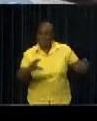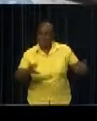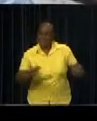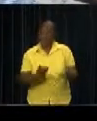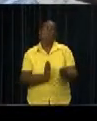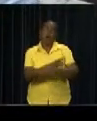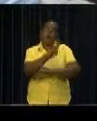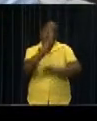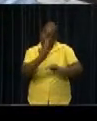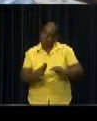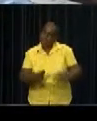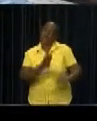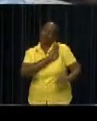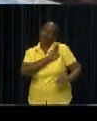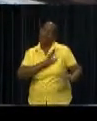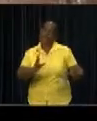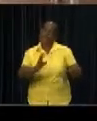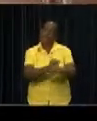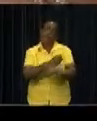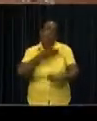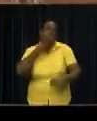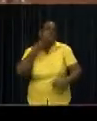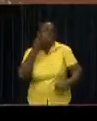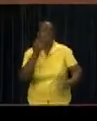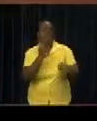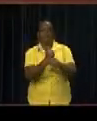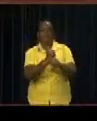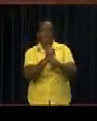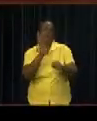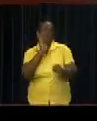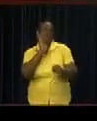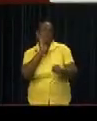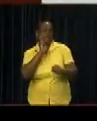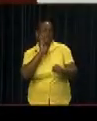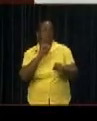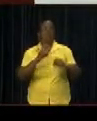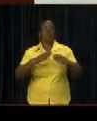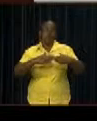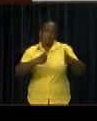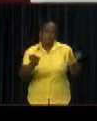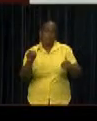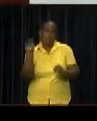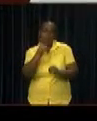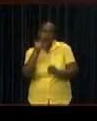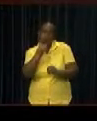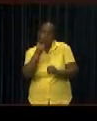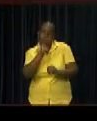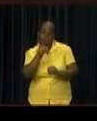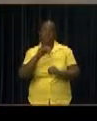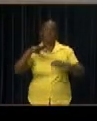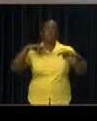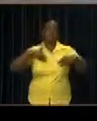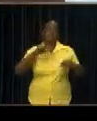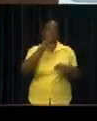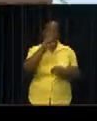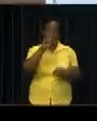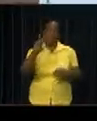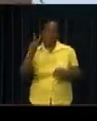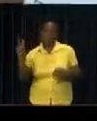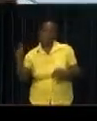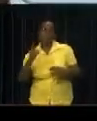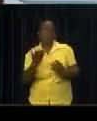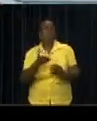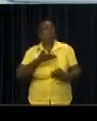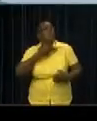She indicates that the job has its advantages. Not only private businesses are providing young people with a job during